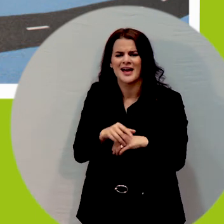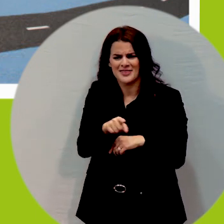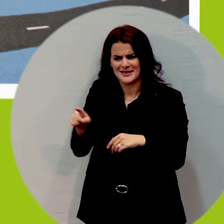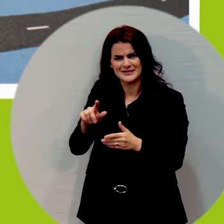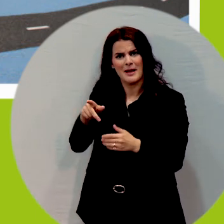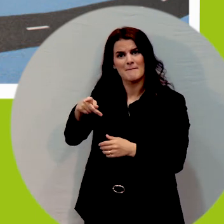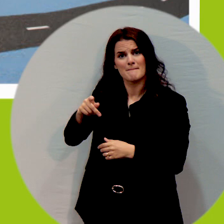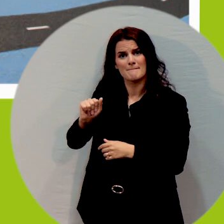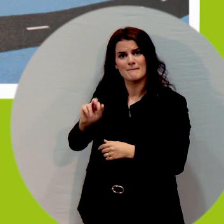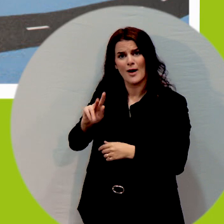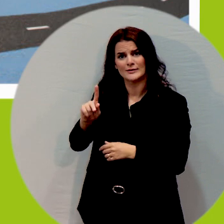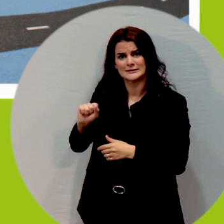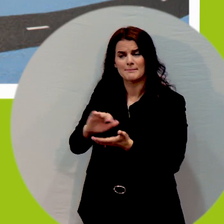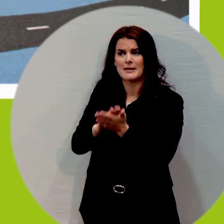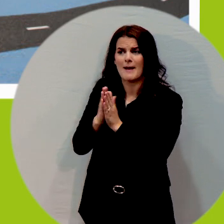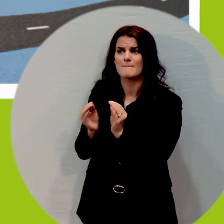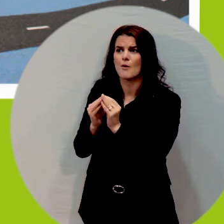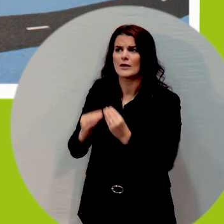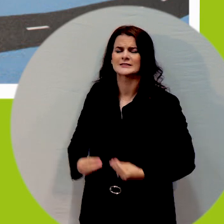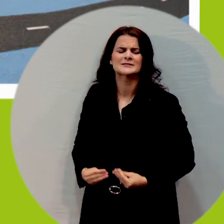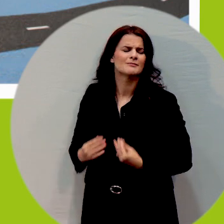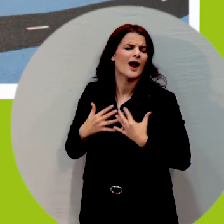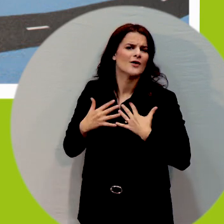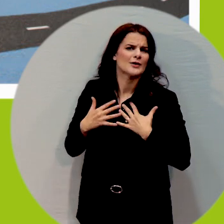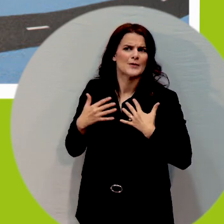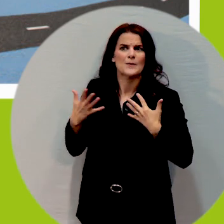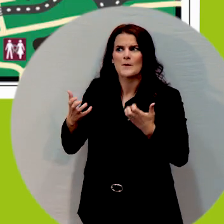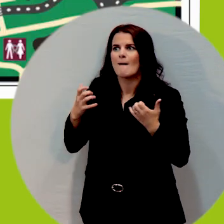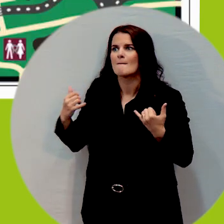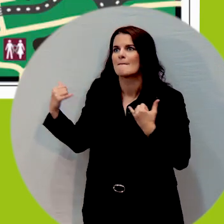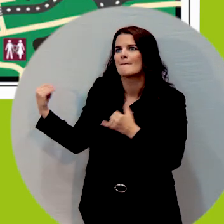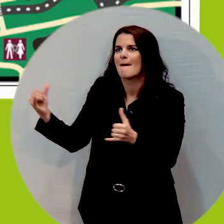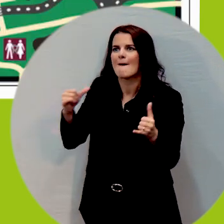inspiring places to play